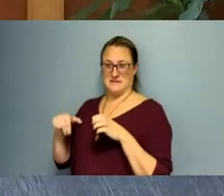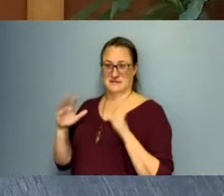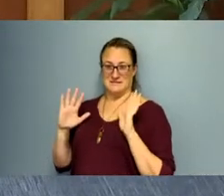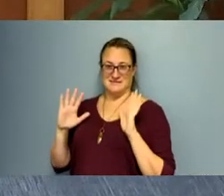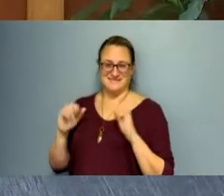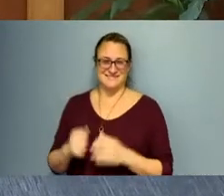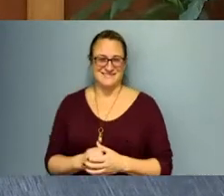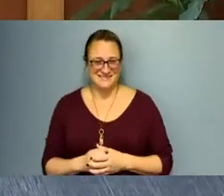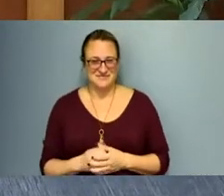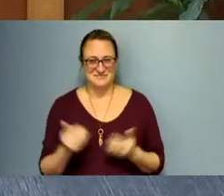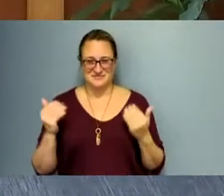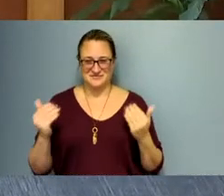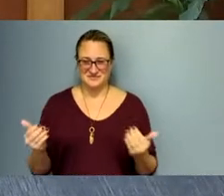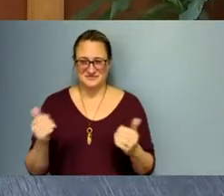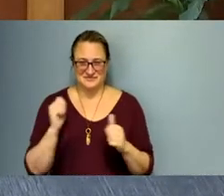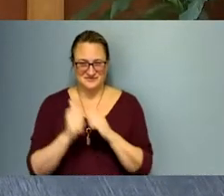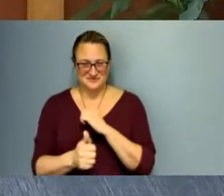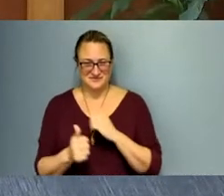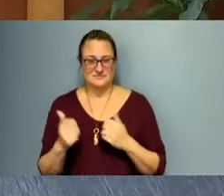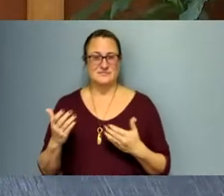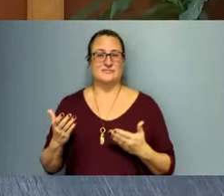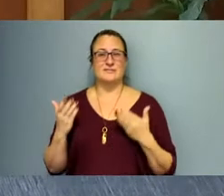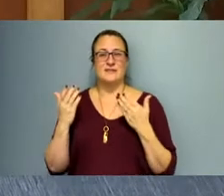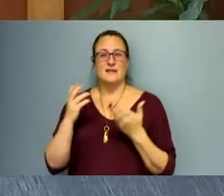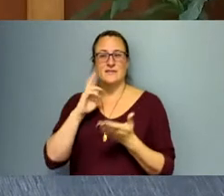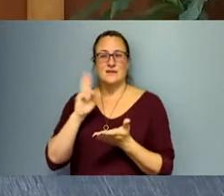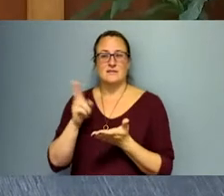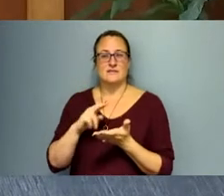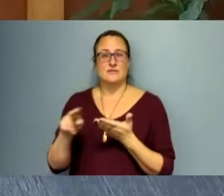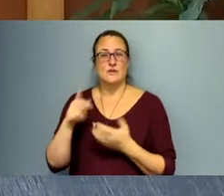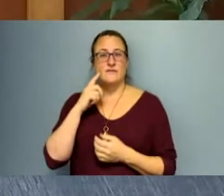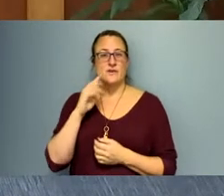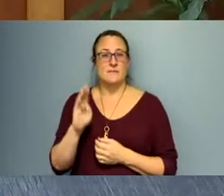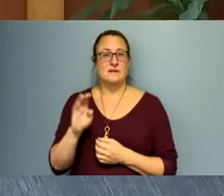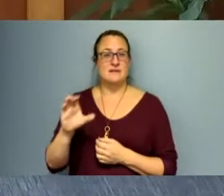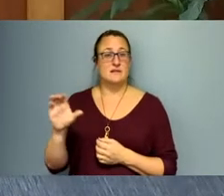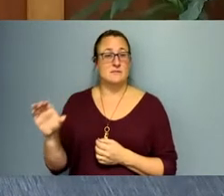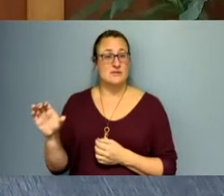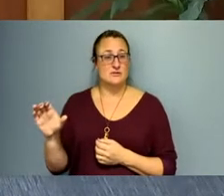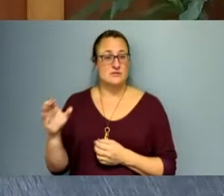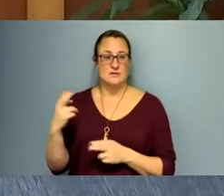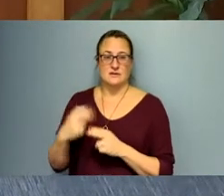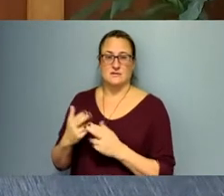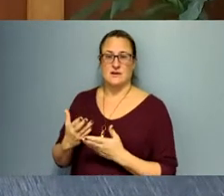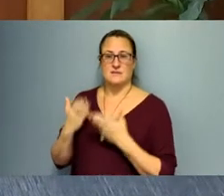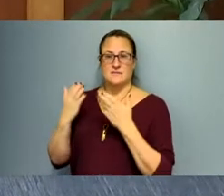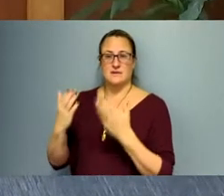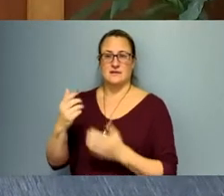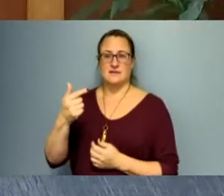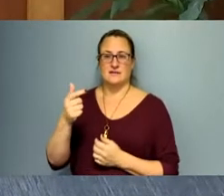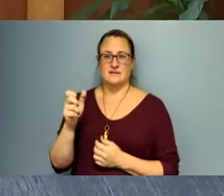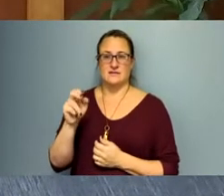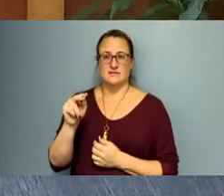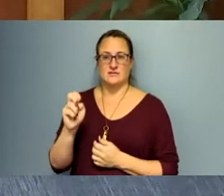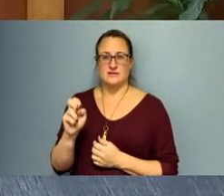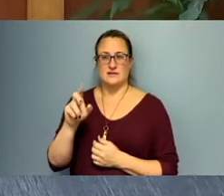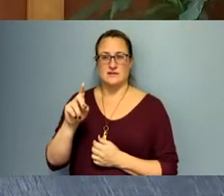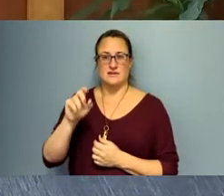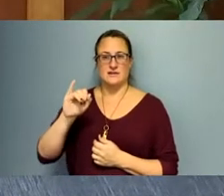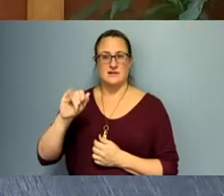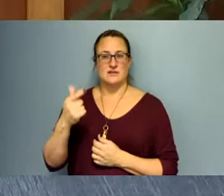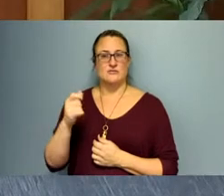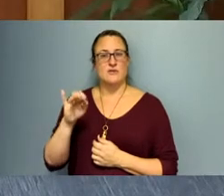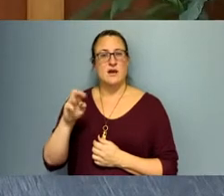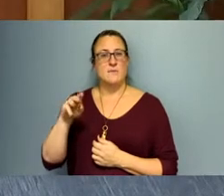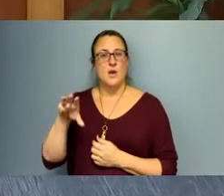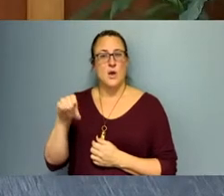Chair will also entertain a motion for secretary of the Bucks County Commissioners. I would like to nominate Commissioner Jean DiGeralmo as secretary of the Board